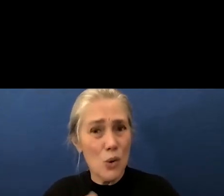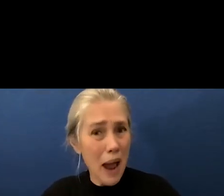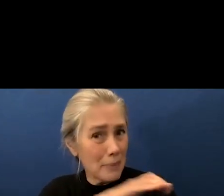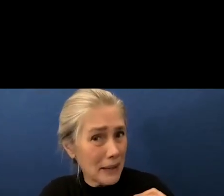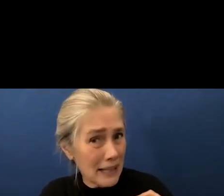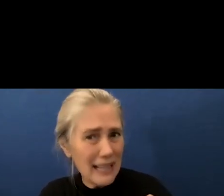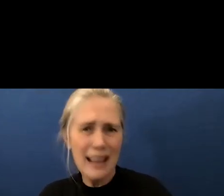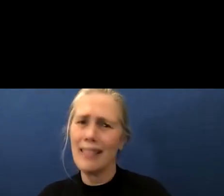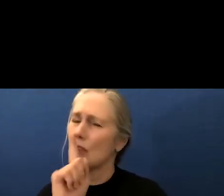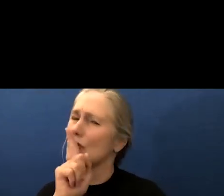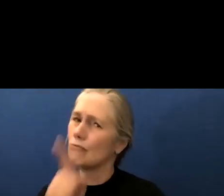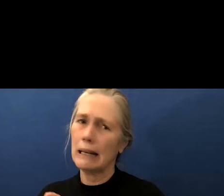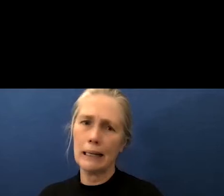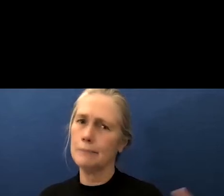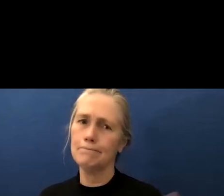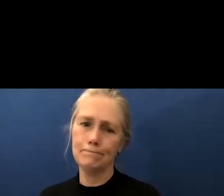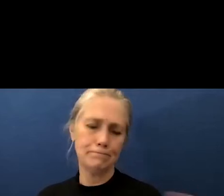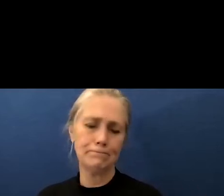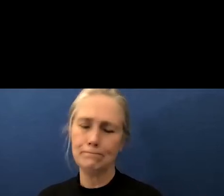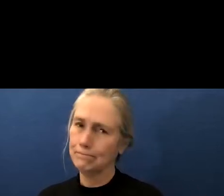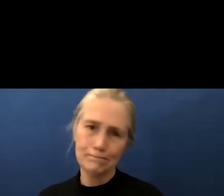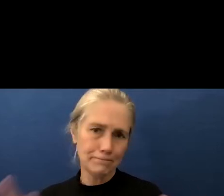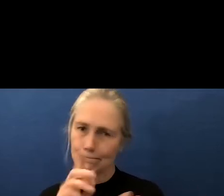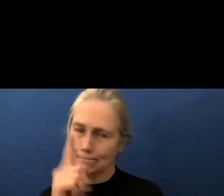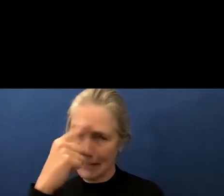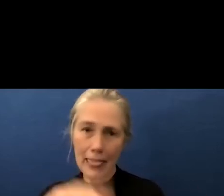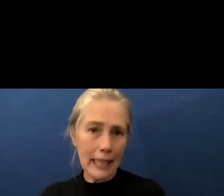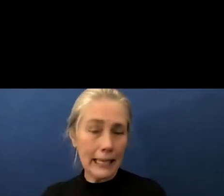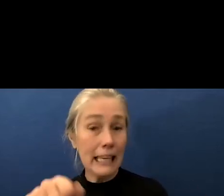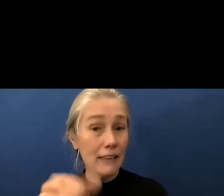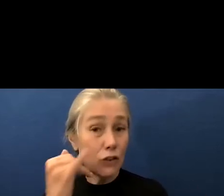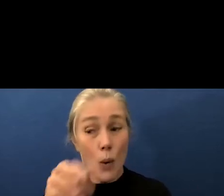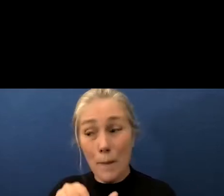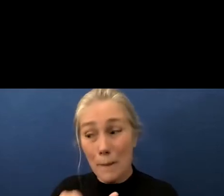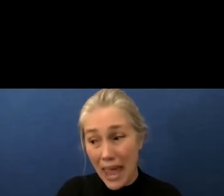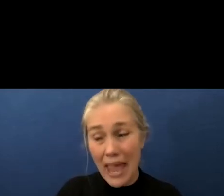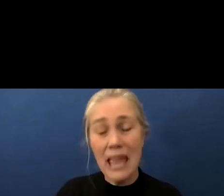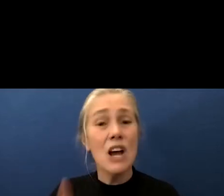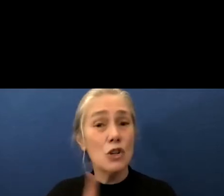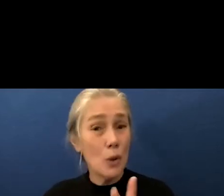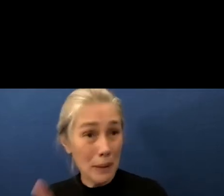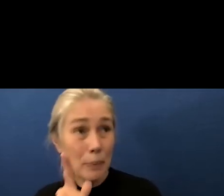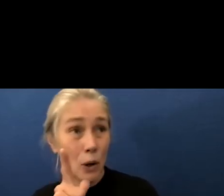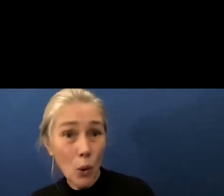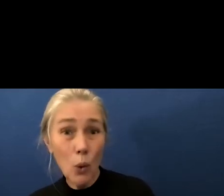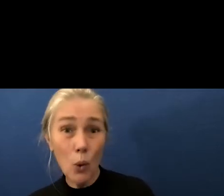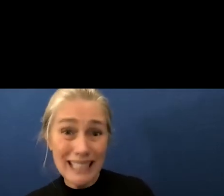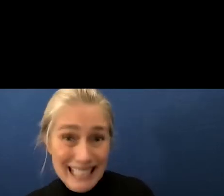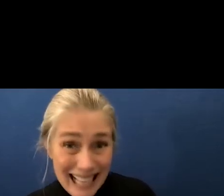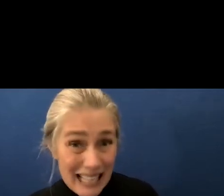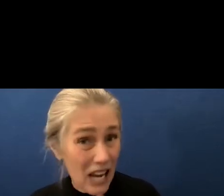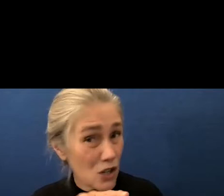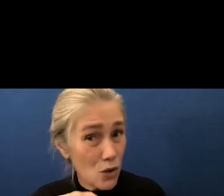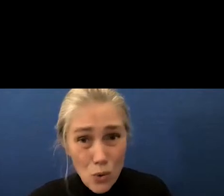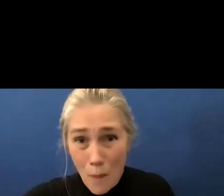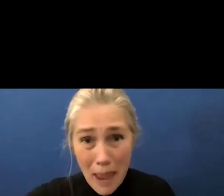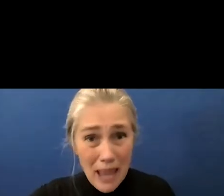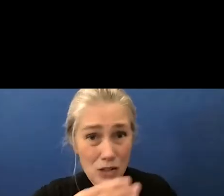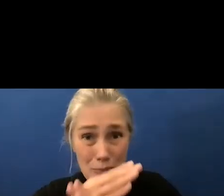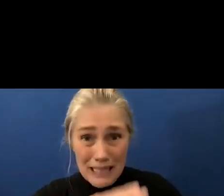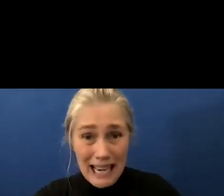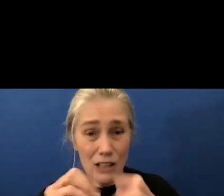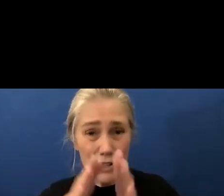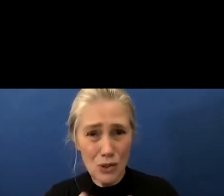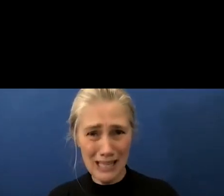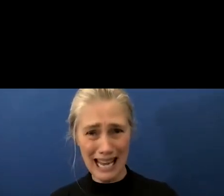familiar paying to protect yourselves against verbal dissent to your political policies and not paying or caring to protect the students